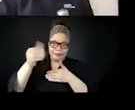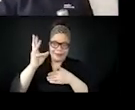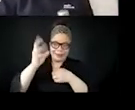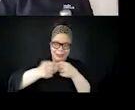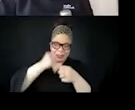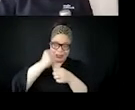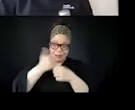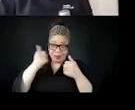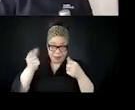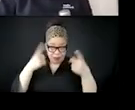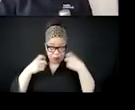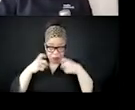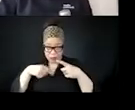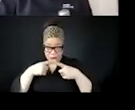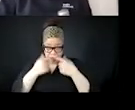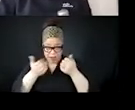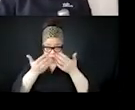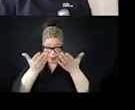I can't see, so